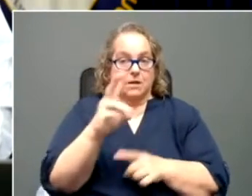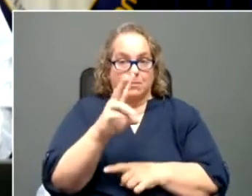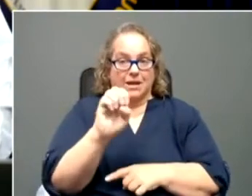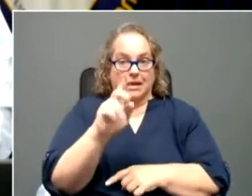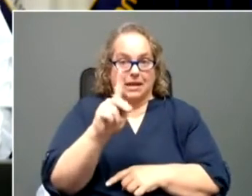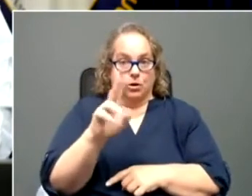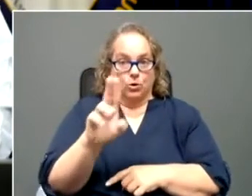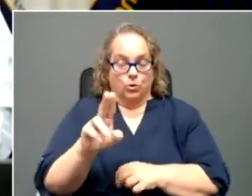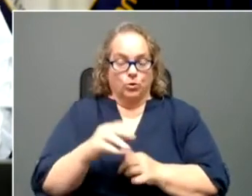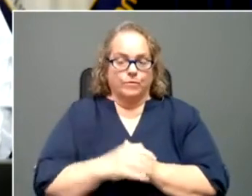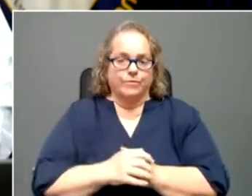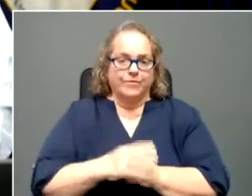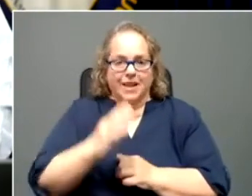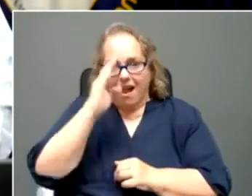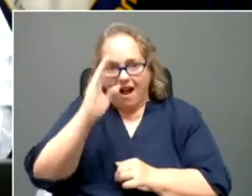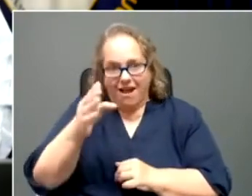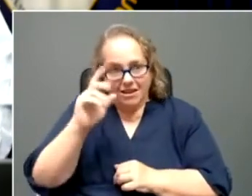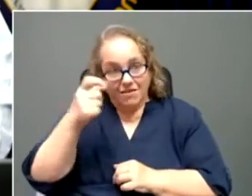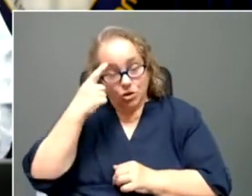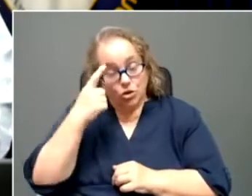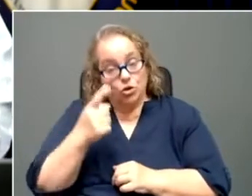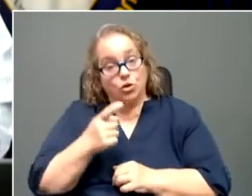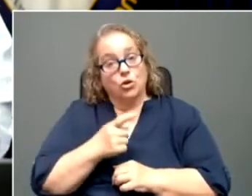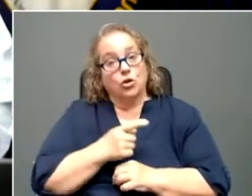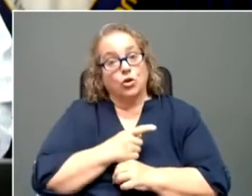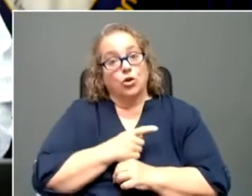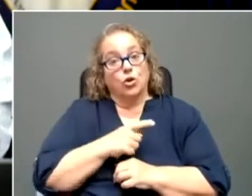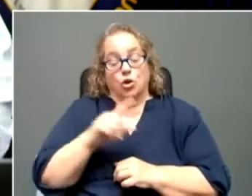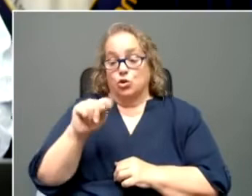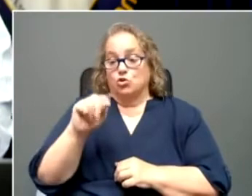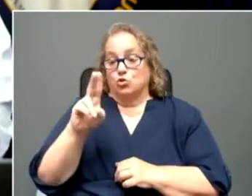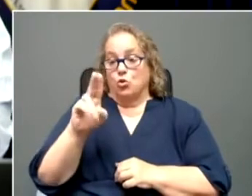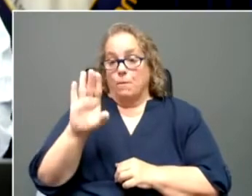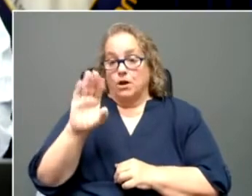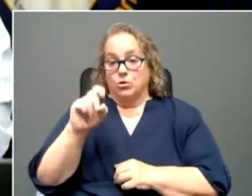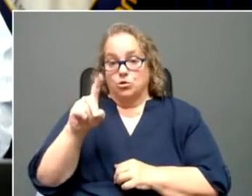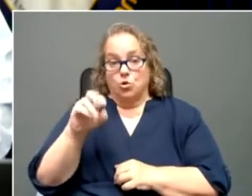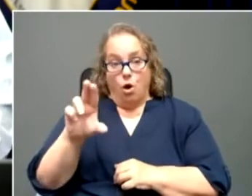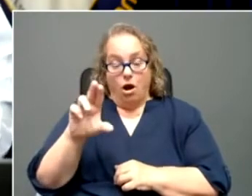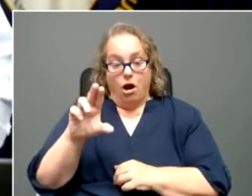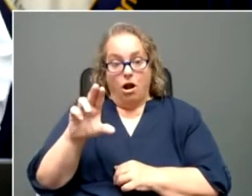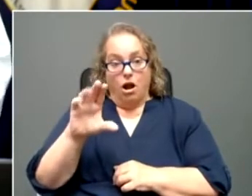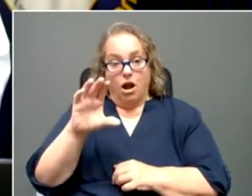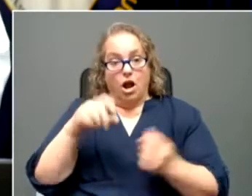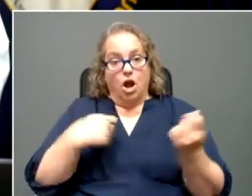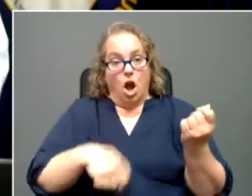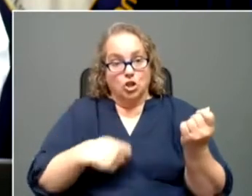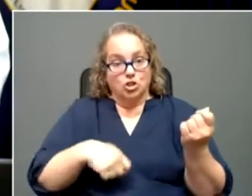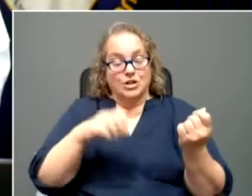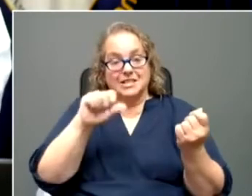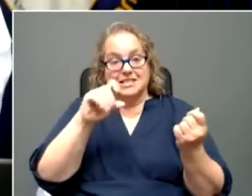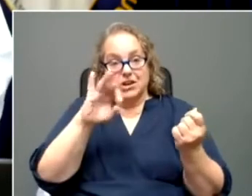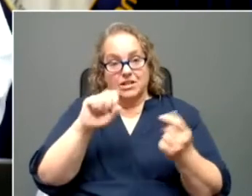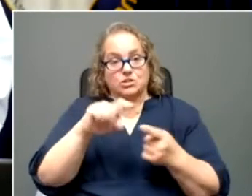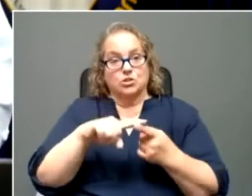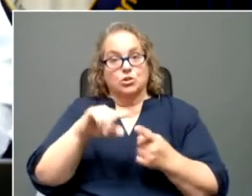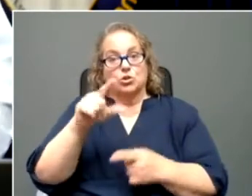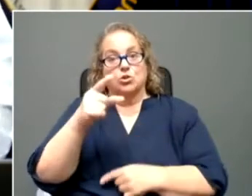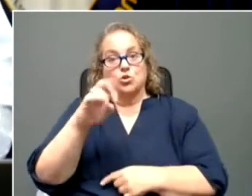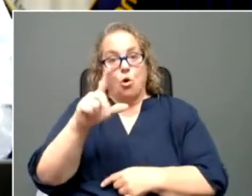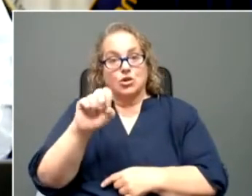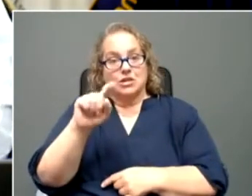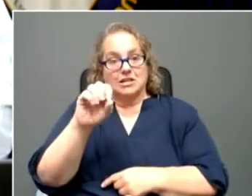Hi, governor. Um, the Troubadour concert series being held in Georgetown is offering free tickets to people who meet a couple